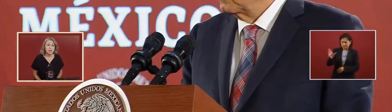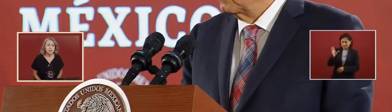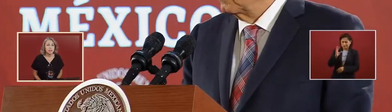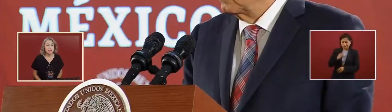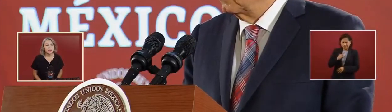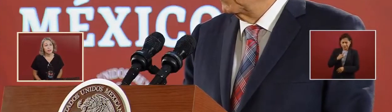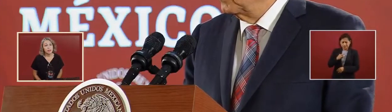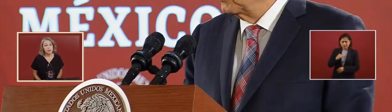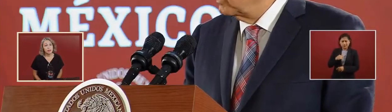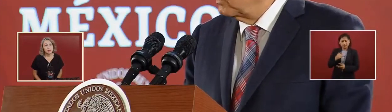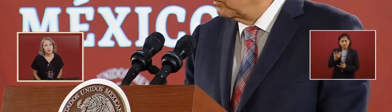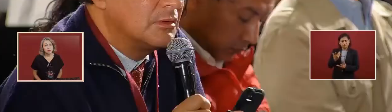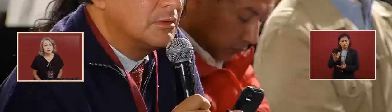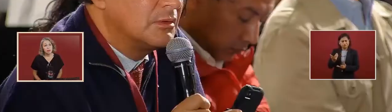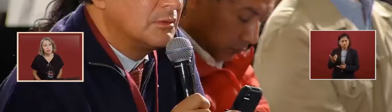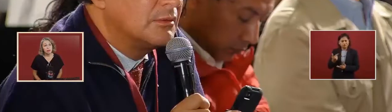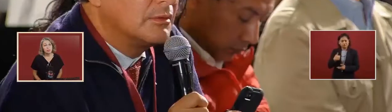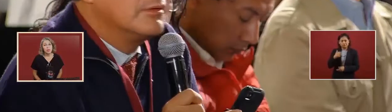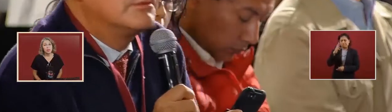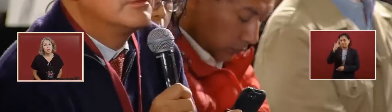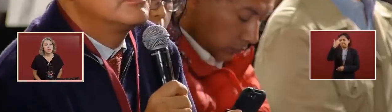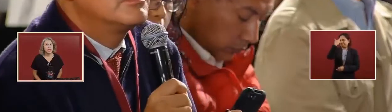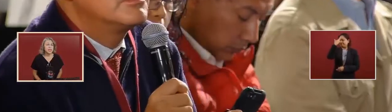But of this guy, I do not recall.